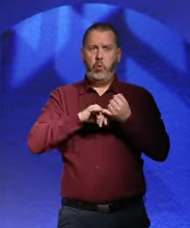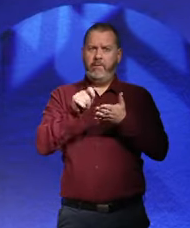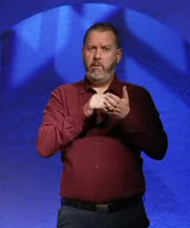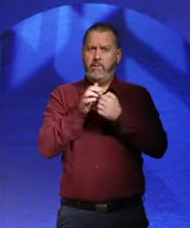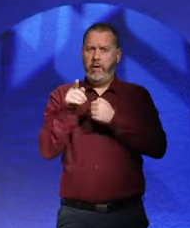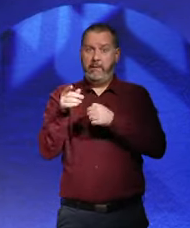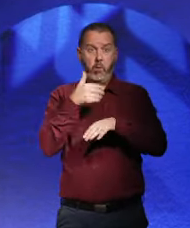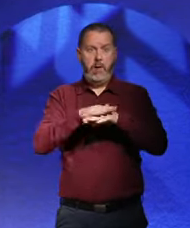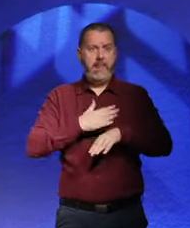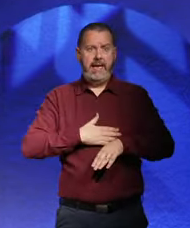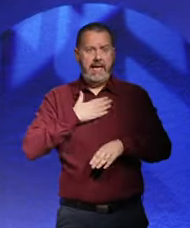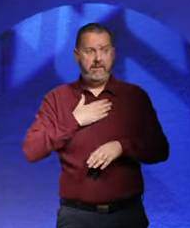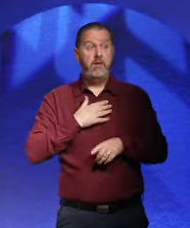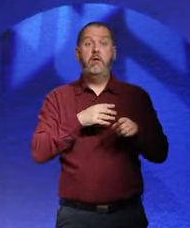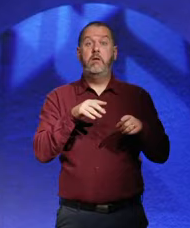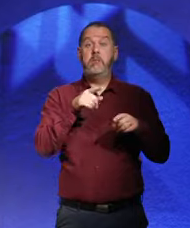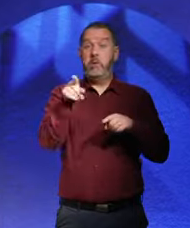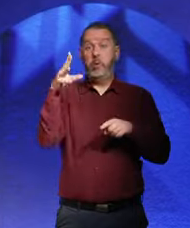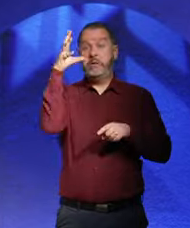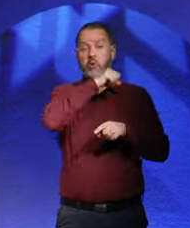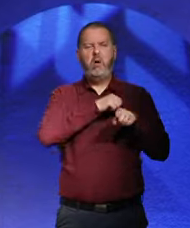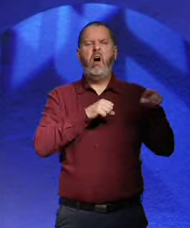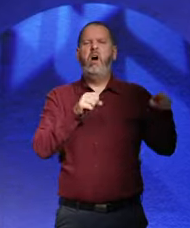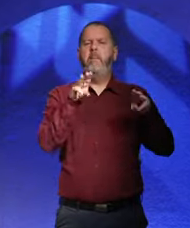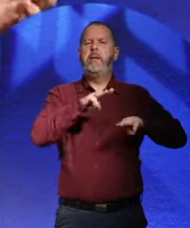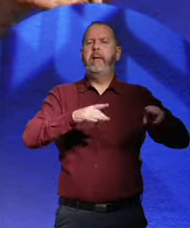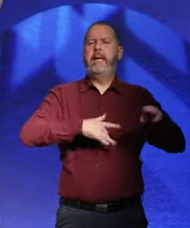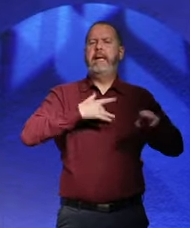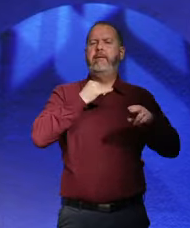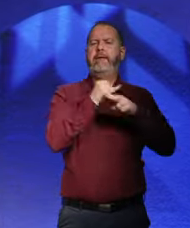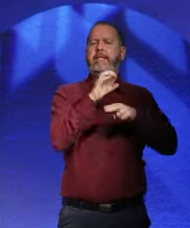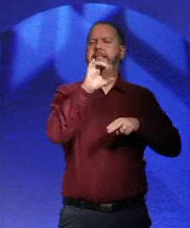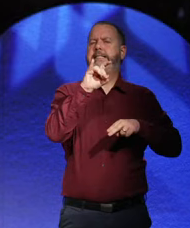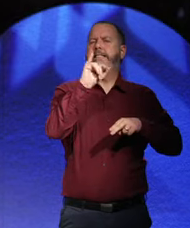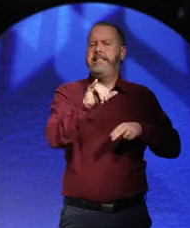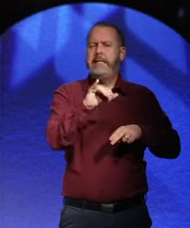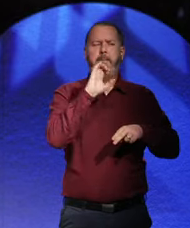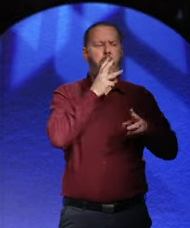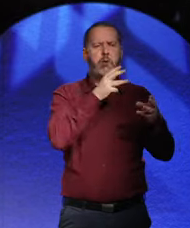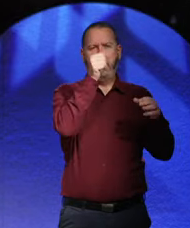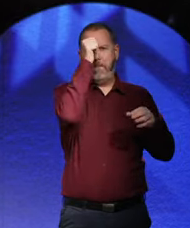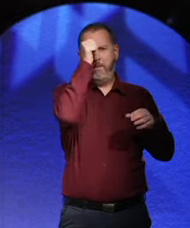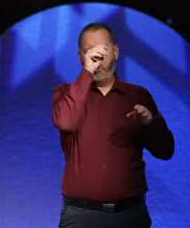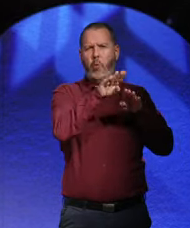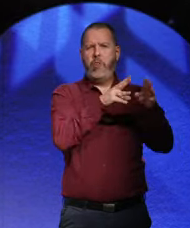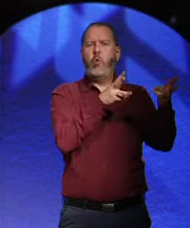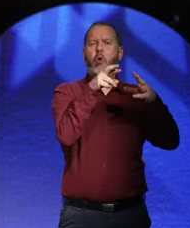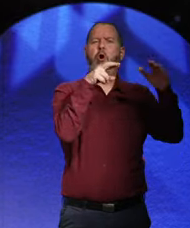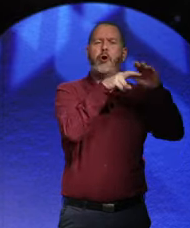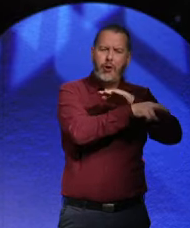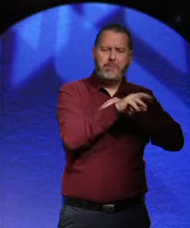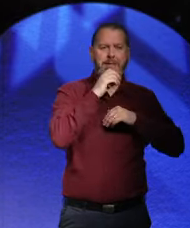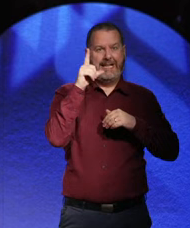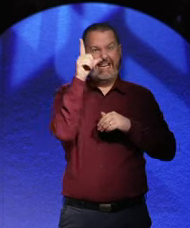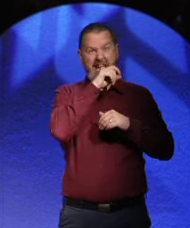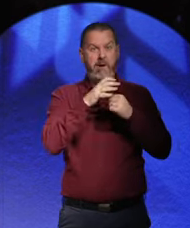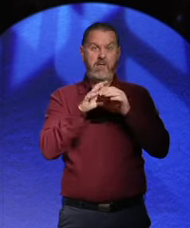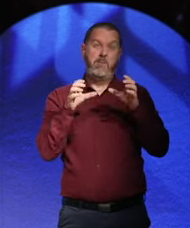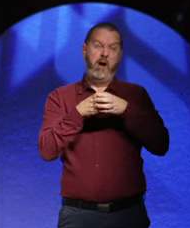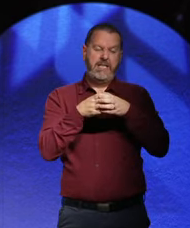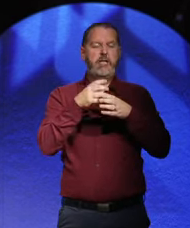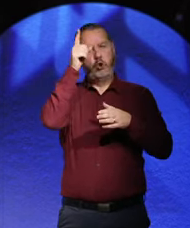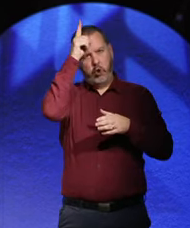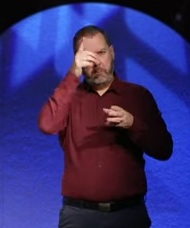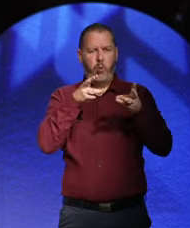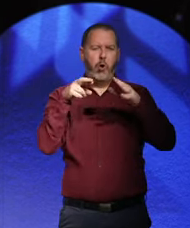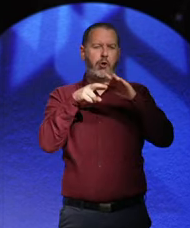of you will say, yeah, that's where he makes his breakthrough. Because Hitler was popular with the workers. It was called the German Workers' Party. He doesn't break